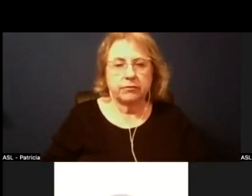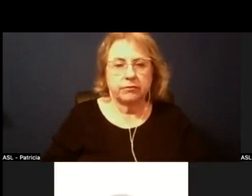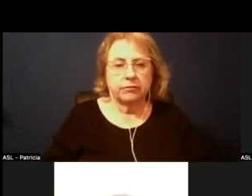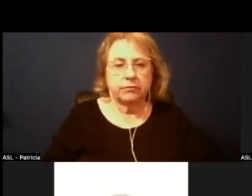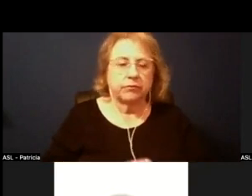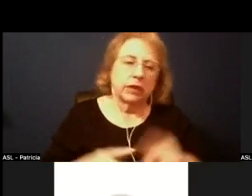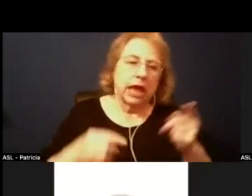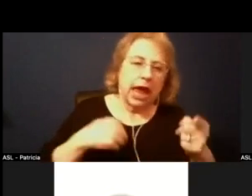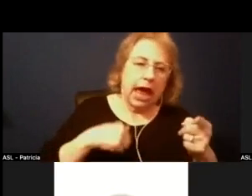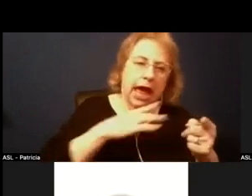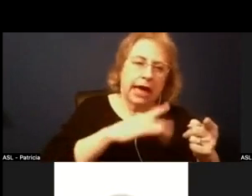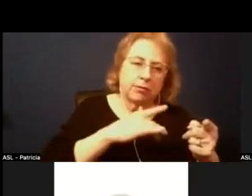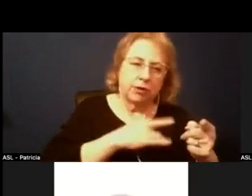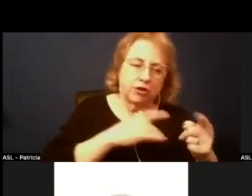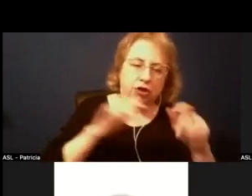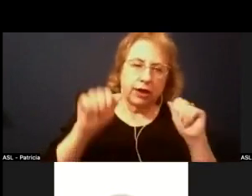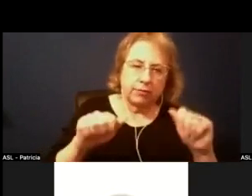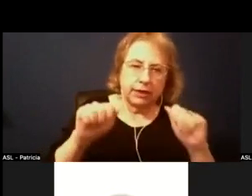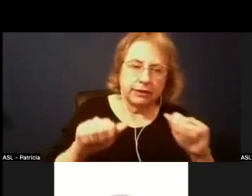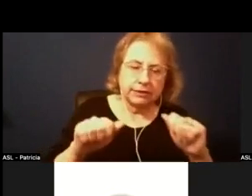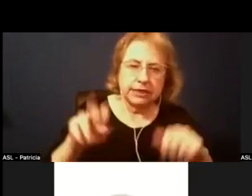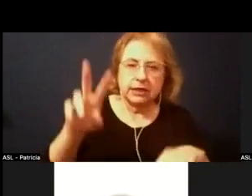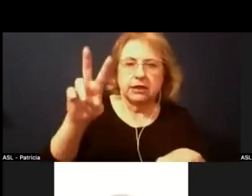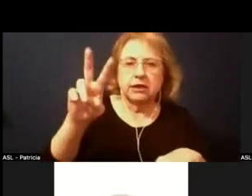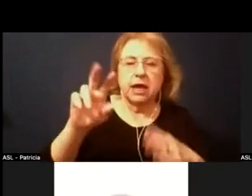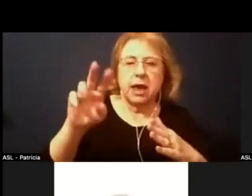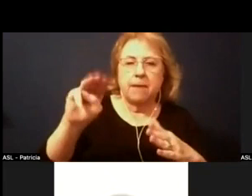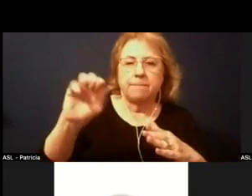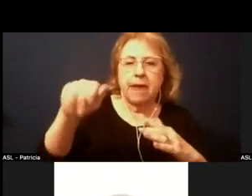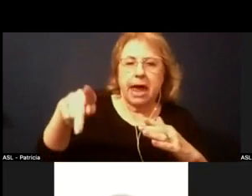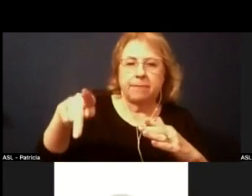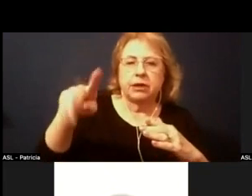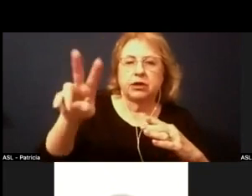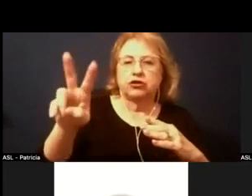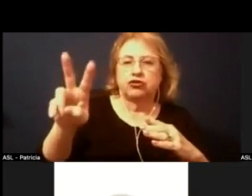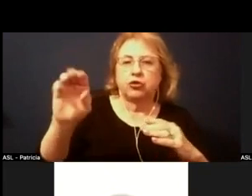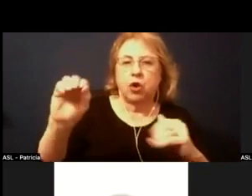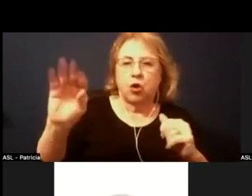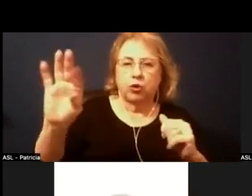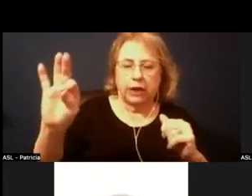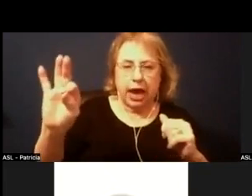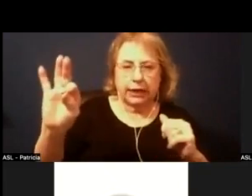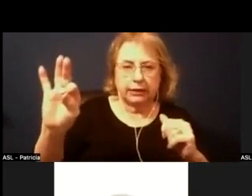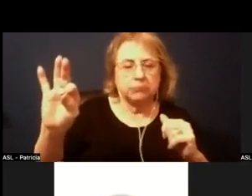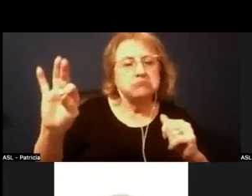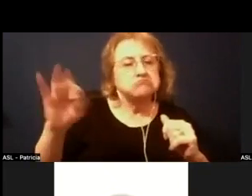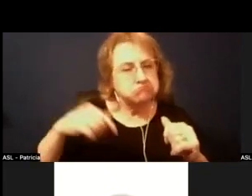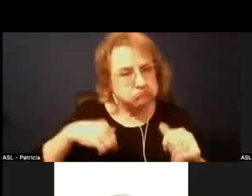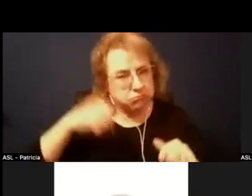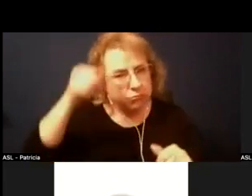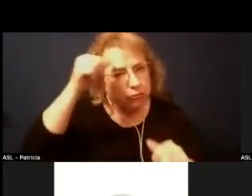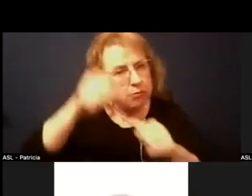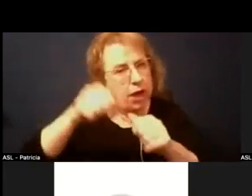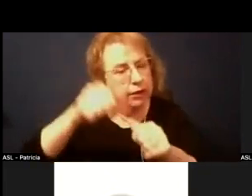appreciate being able to see map 209 again um it reminded me why we'd all just kind of